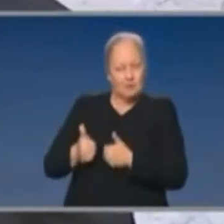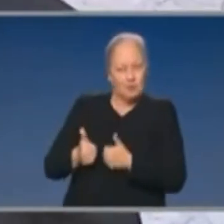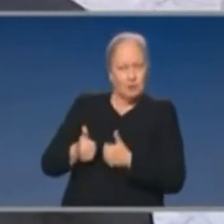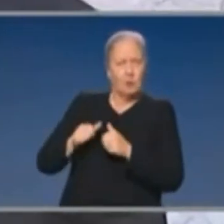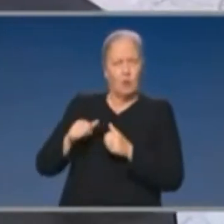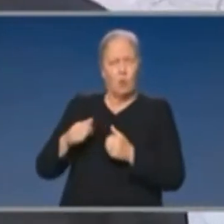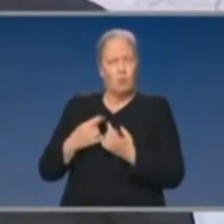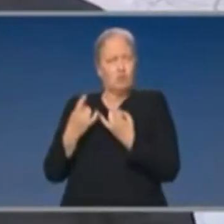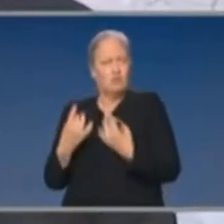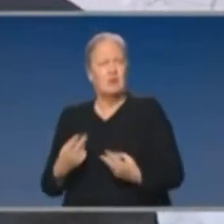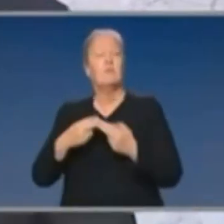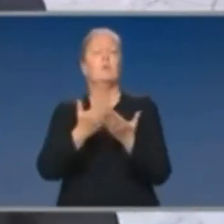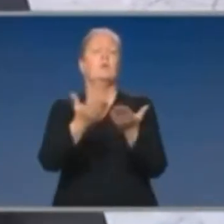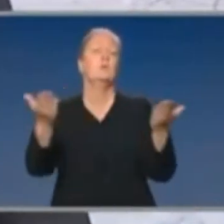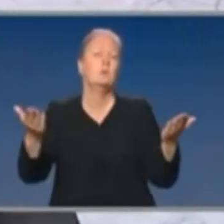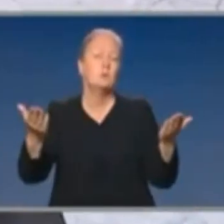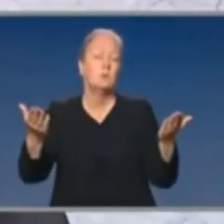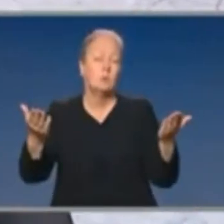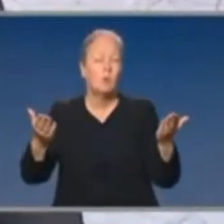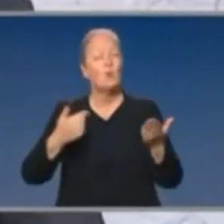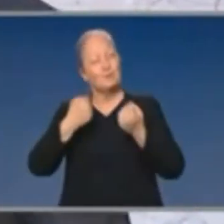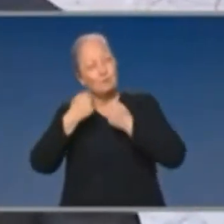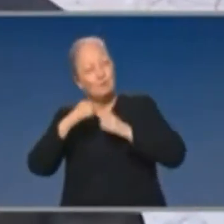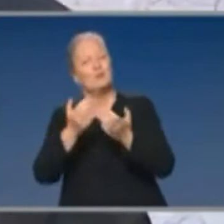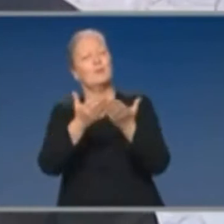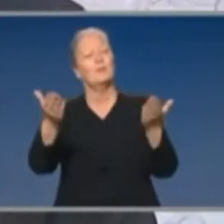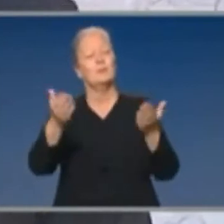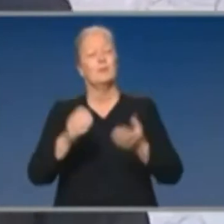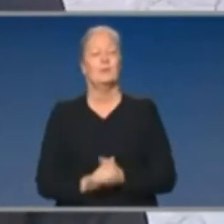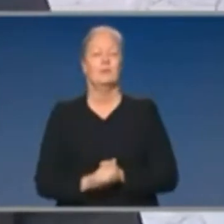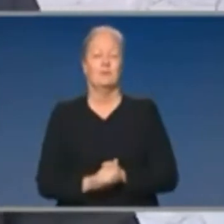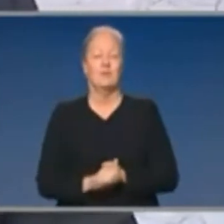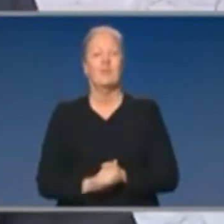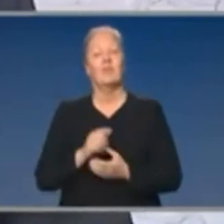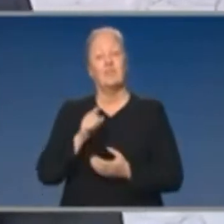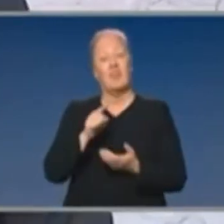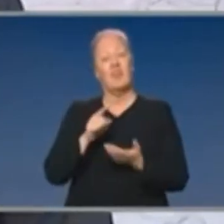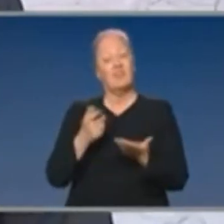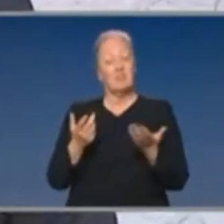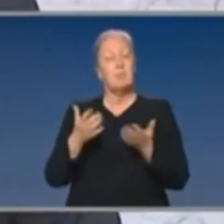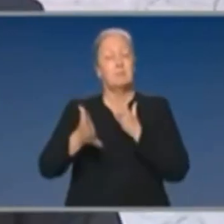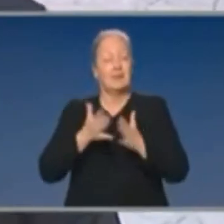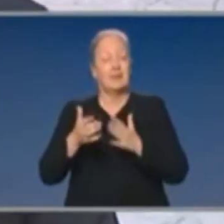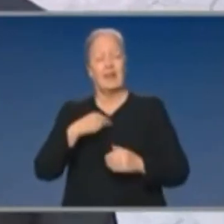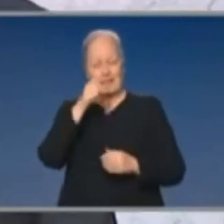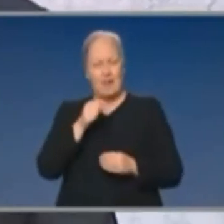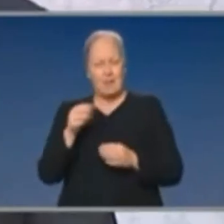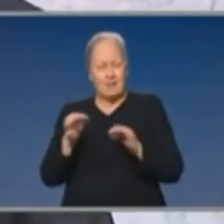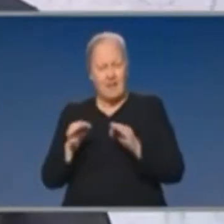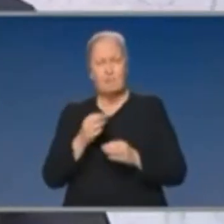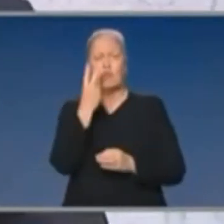protection across Australia. And that enabled us to move forward with the three-step plan which would have had,